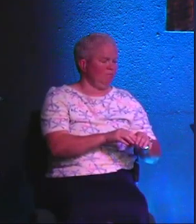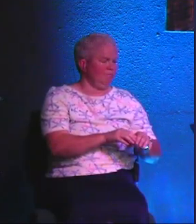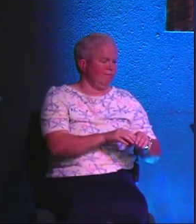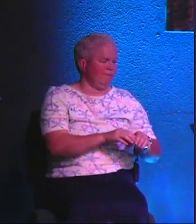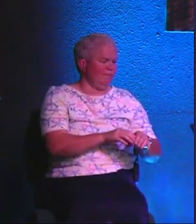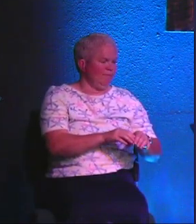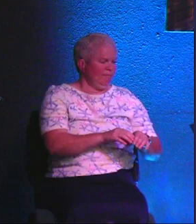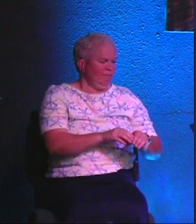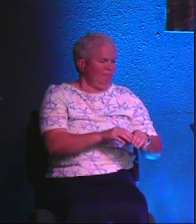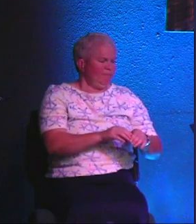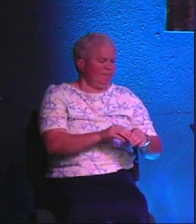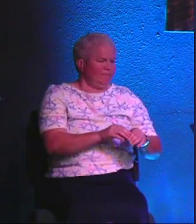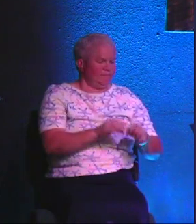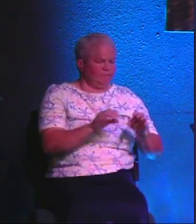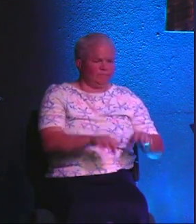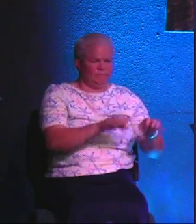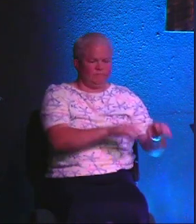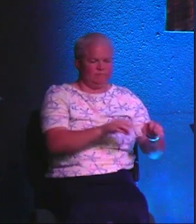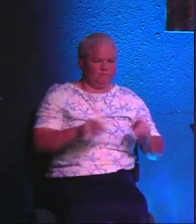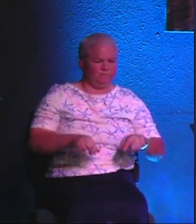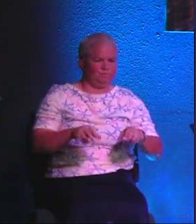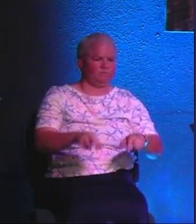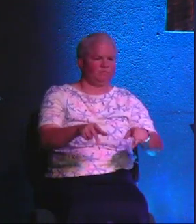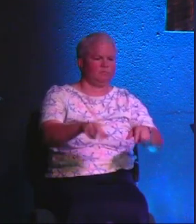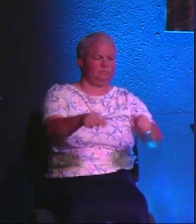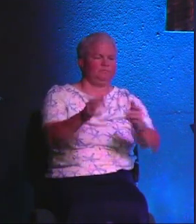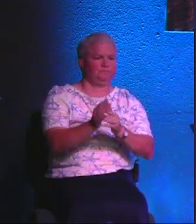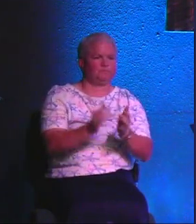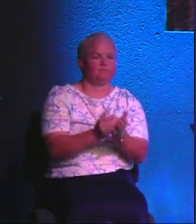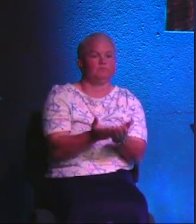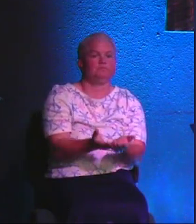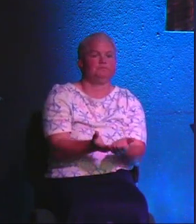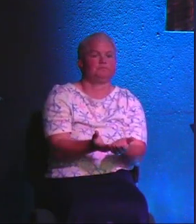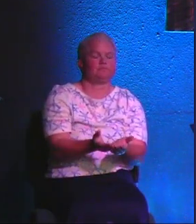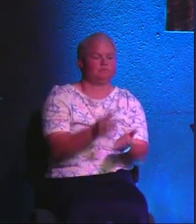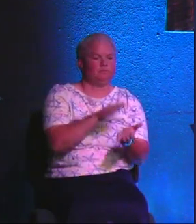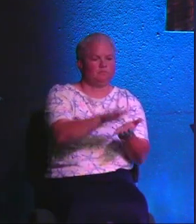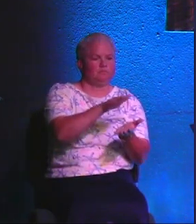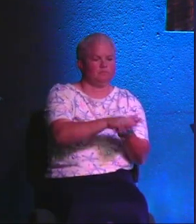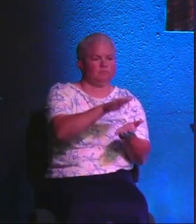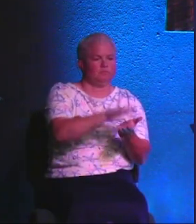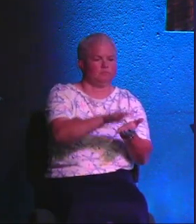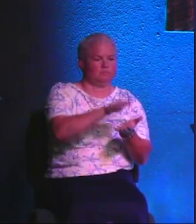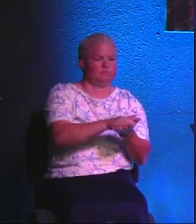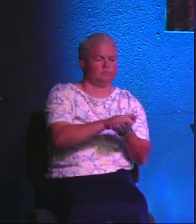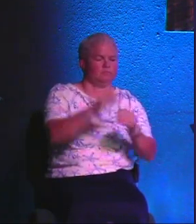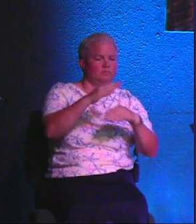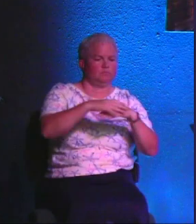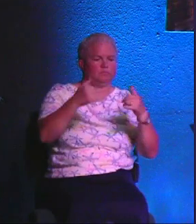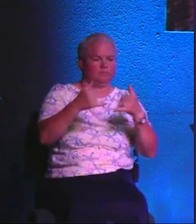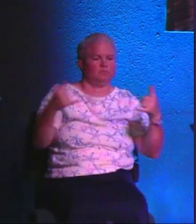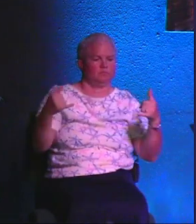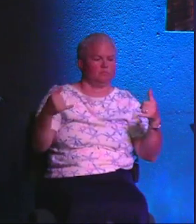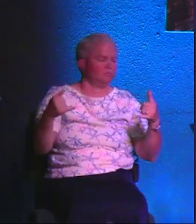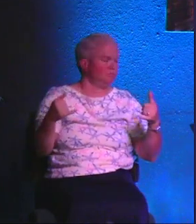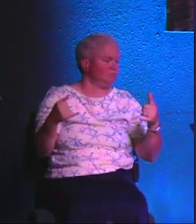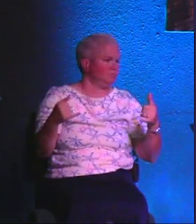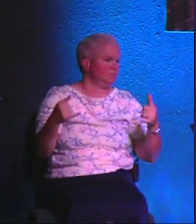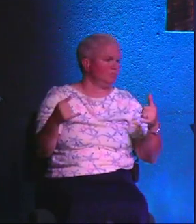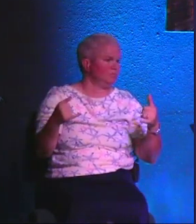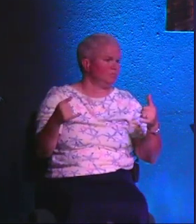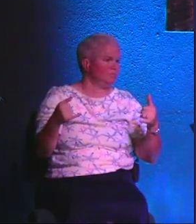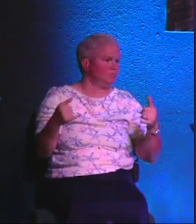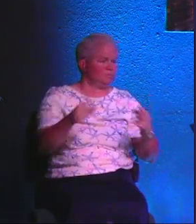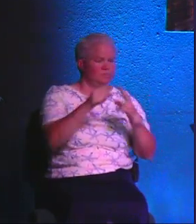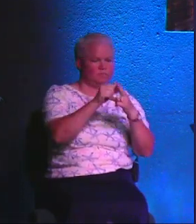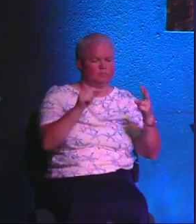put some action and intention into our walk. If you have your Bibles today, either paper or electronic or however you choose to